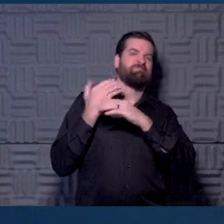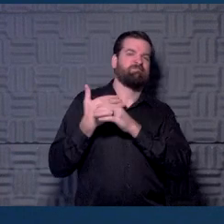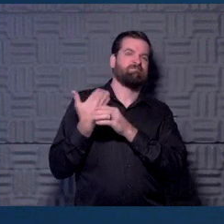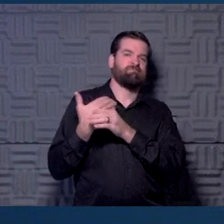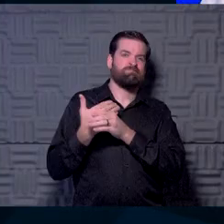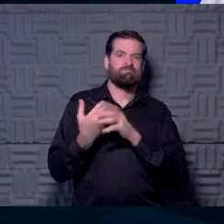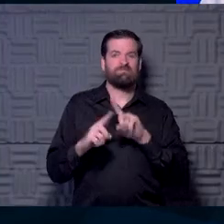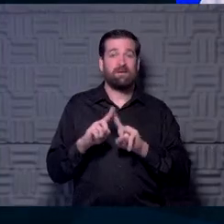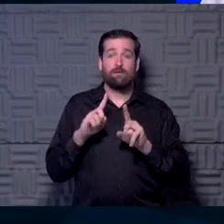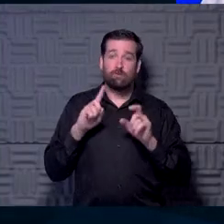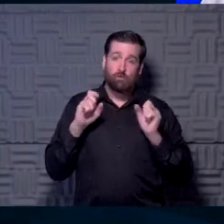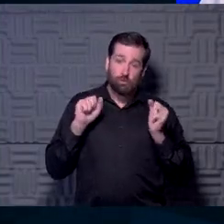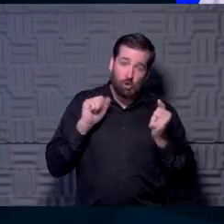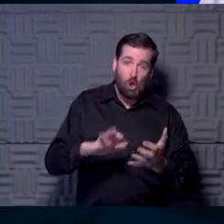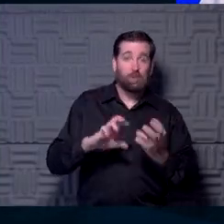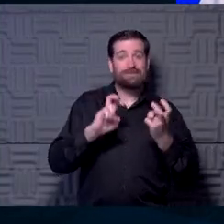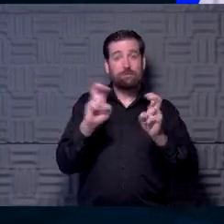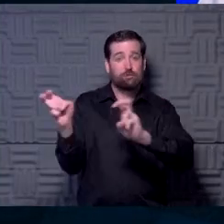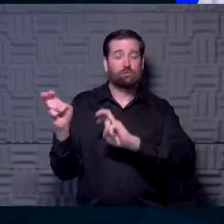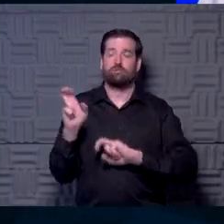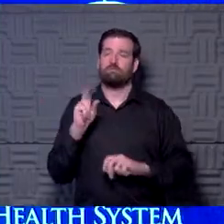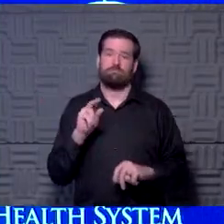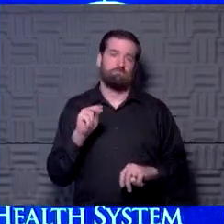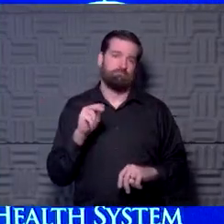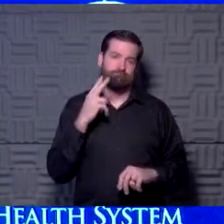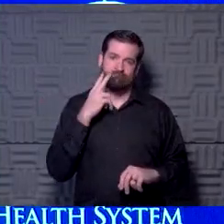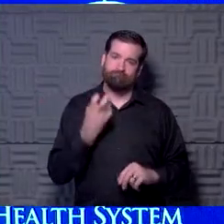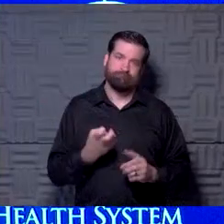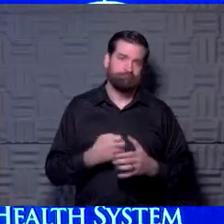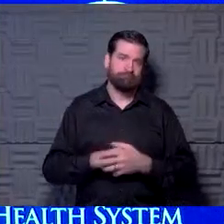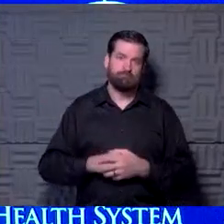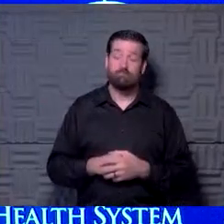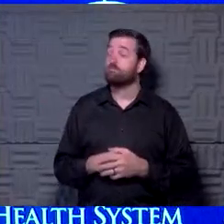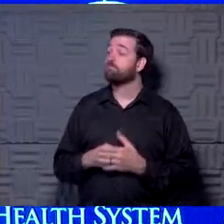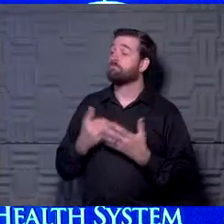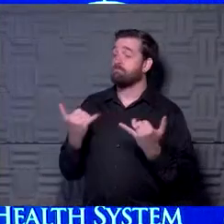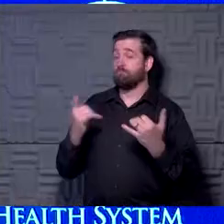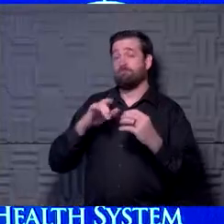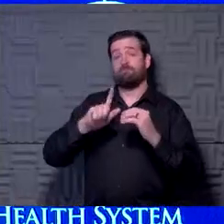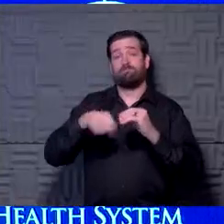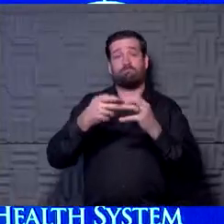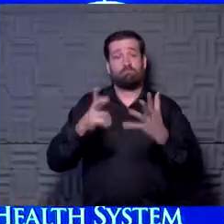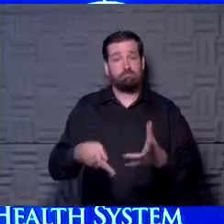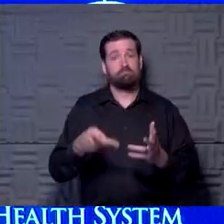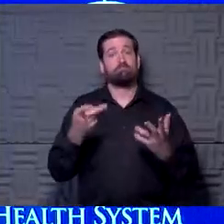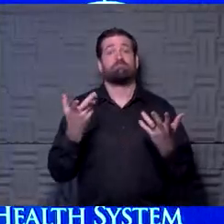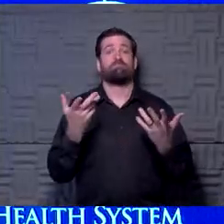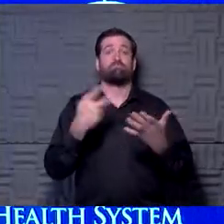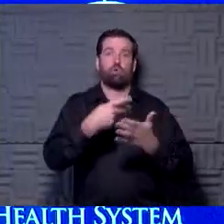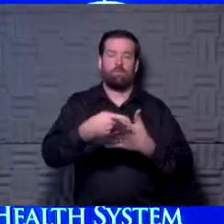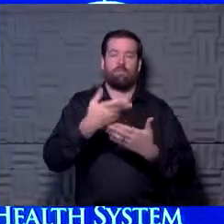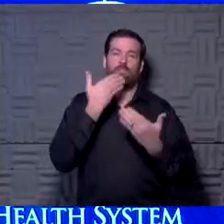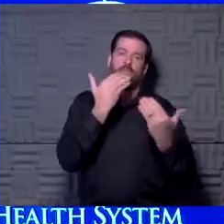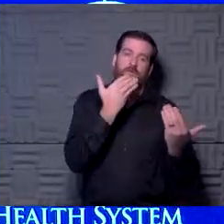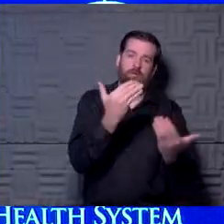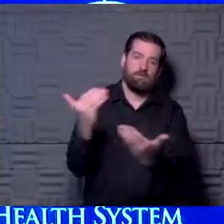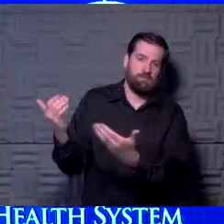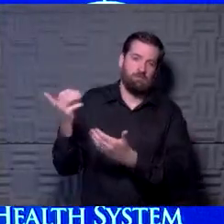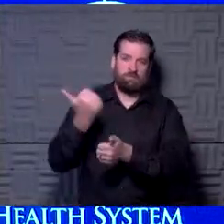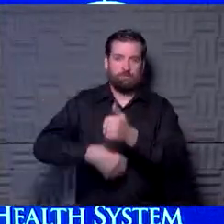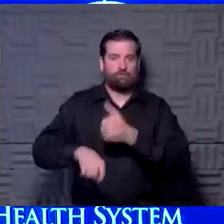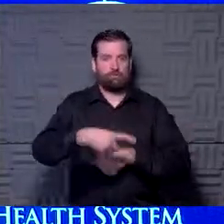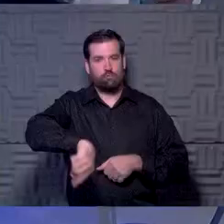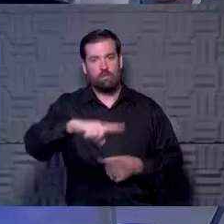harm. I don't think it's going to cause harm either. So, well, as we wrap up the program today, I want to first of all, thank each of you for being